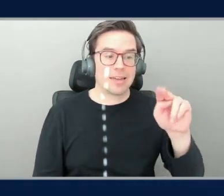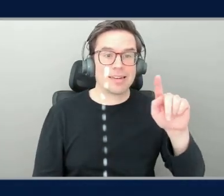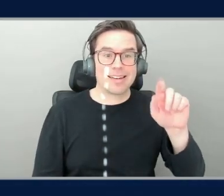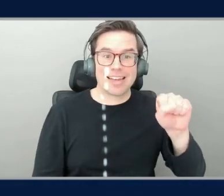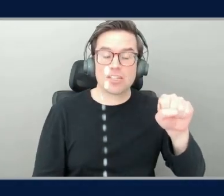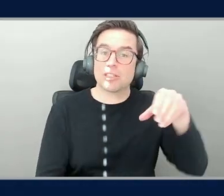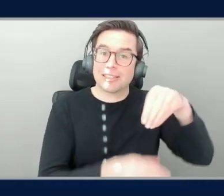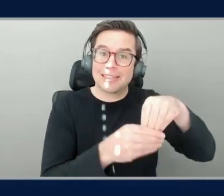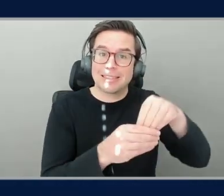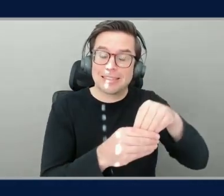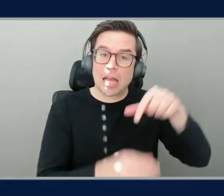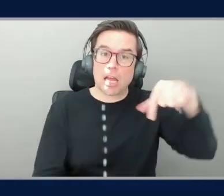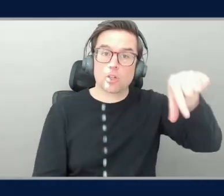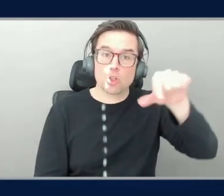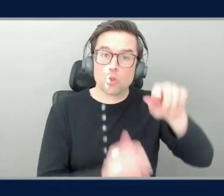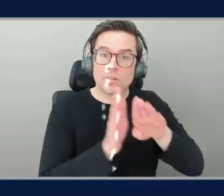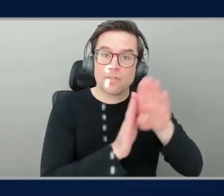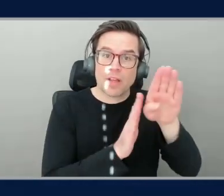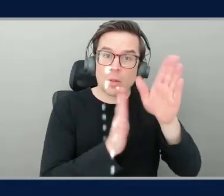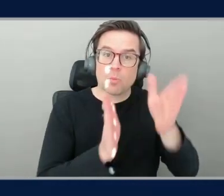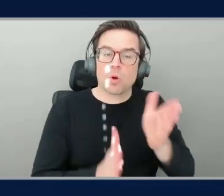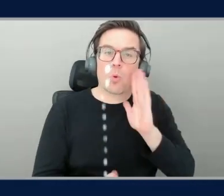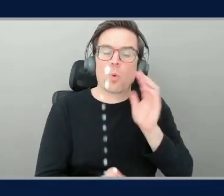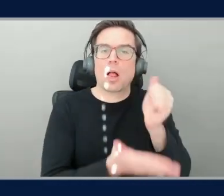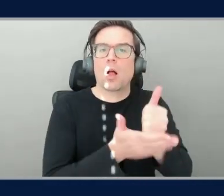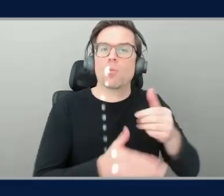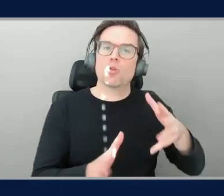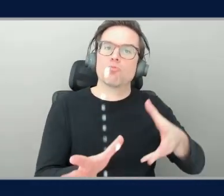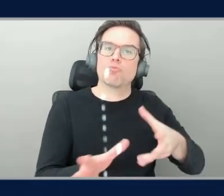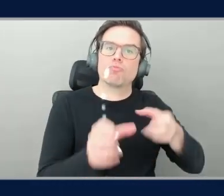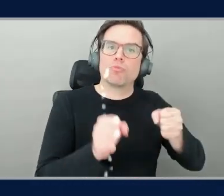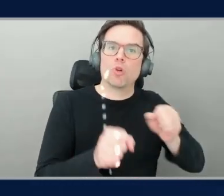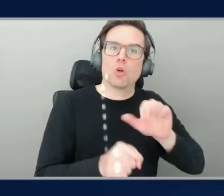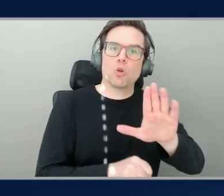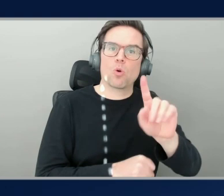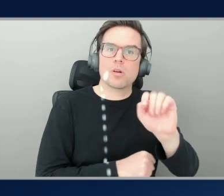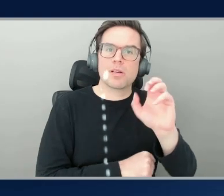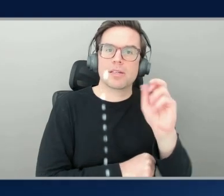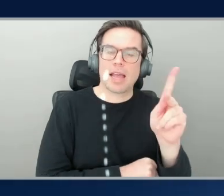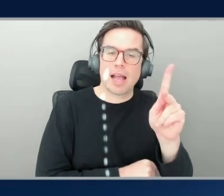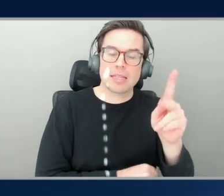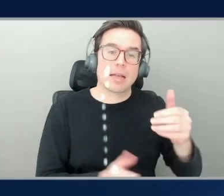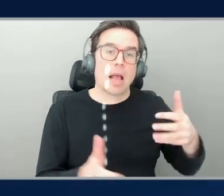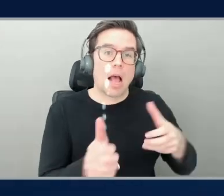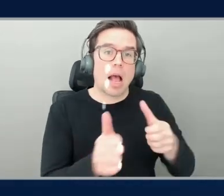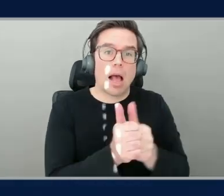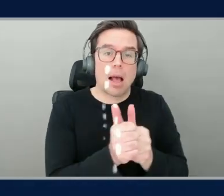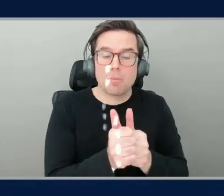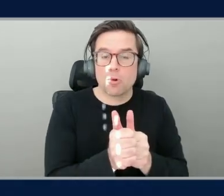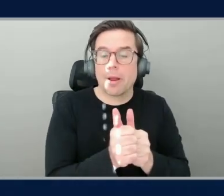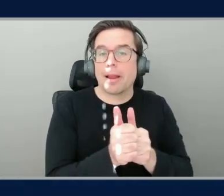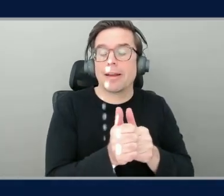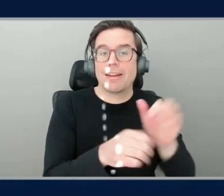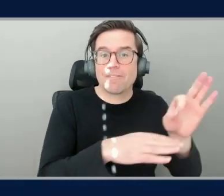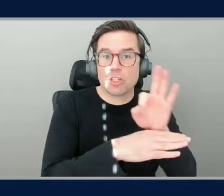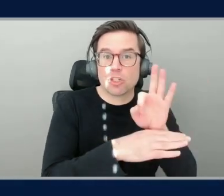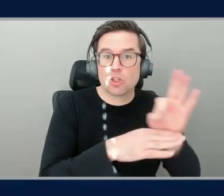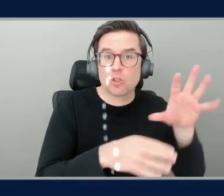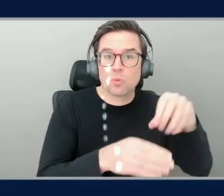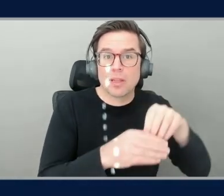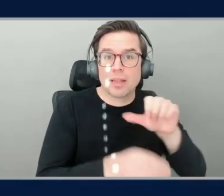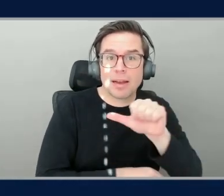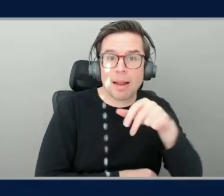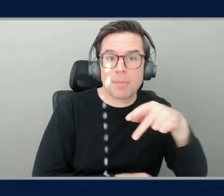accelerate your tasks. Things like upgrading your Java application, adding a new feature to an existing application, all without a whole lot of